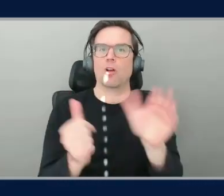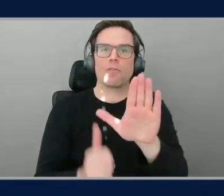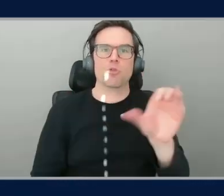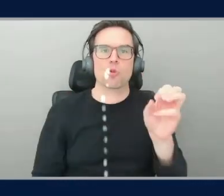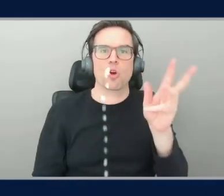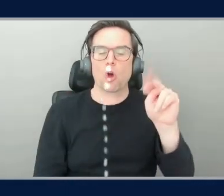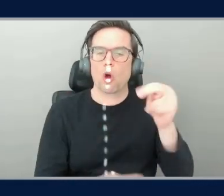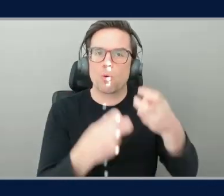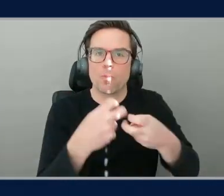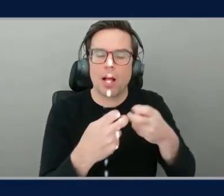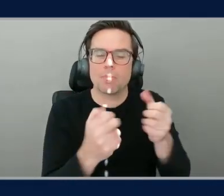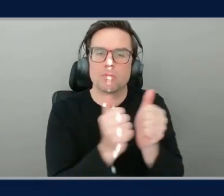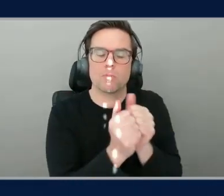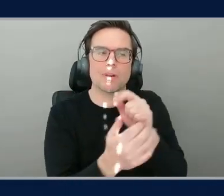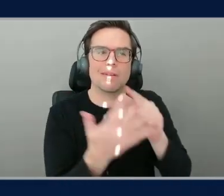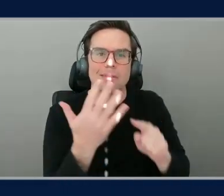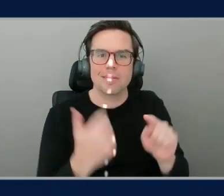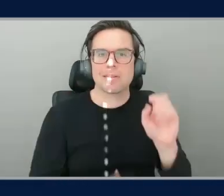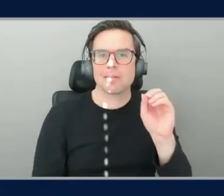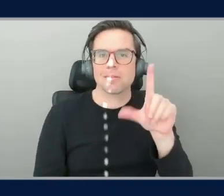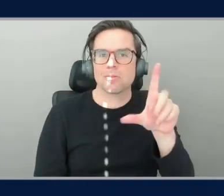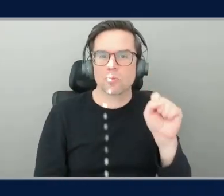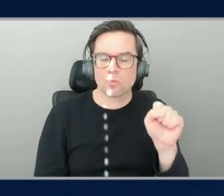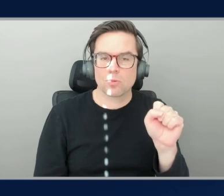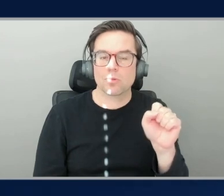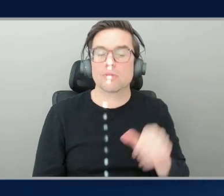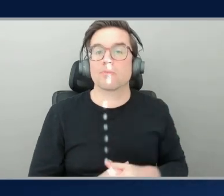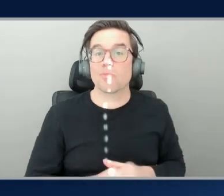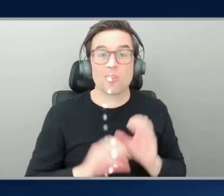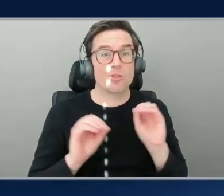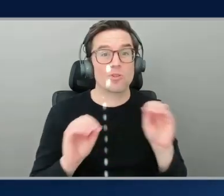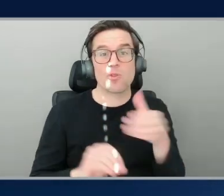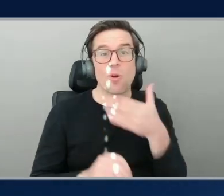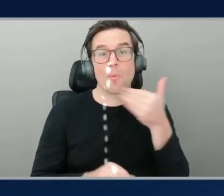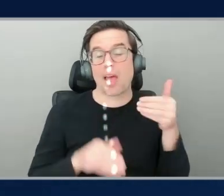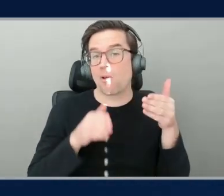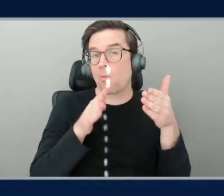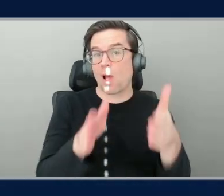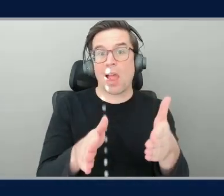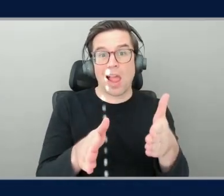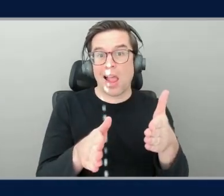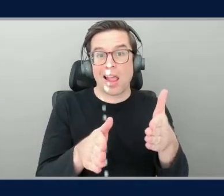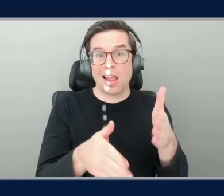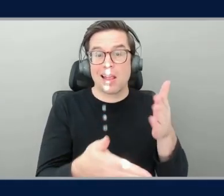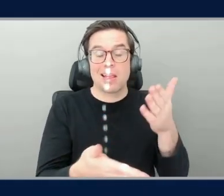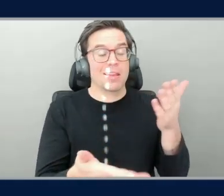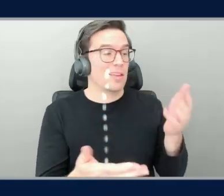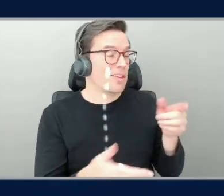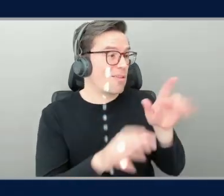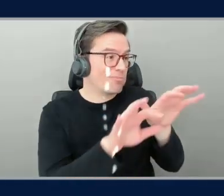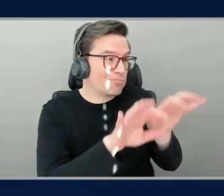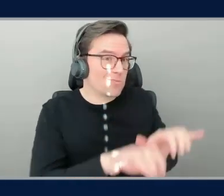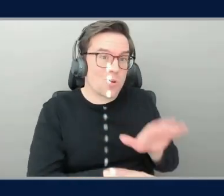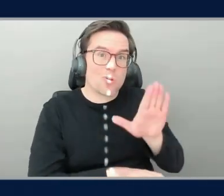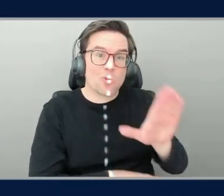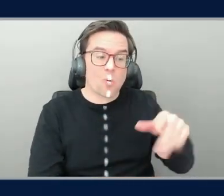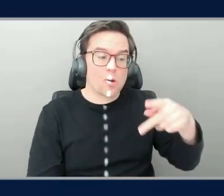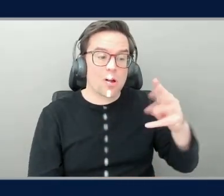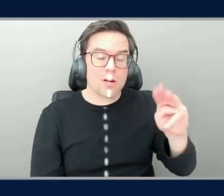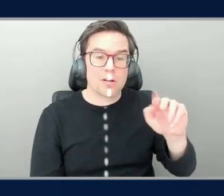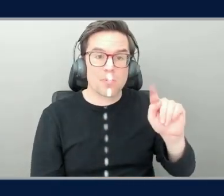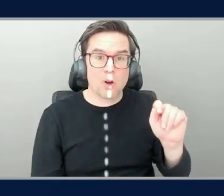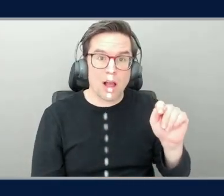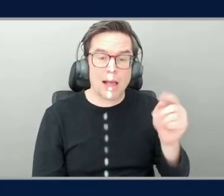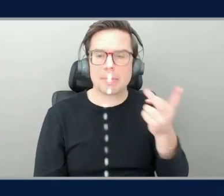watching the magic of these tools in action, putting in your prompt, seeing that output spew out after it does a little bit of